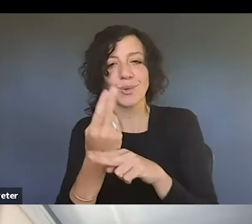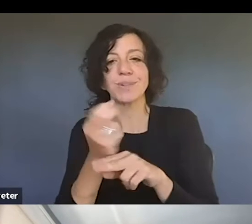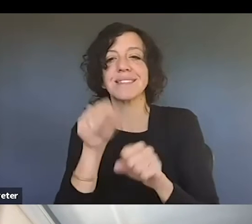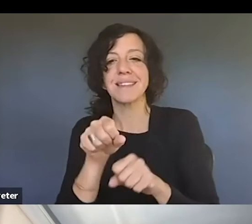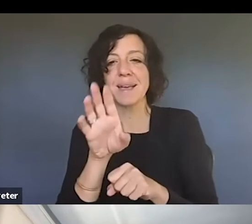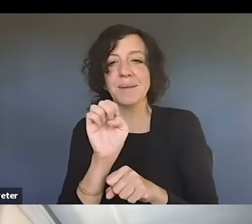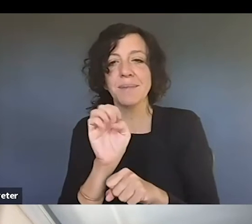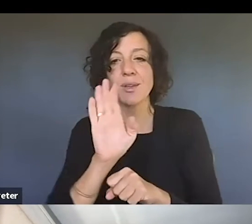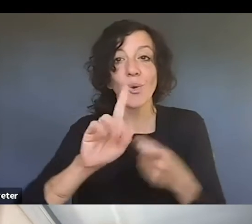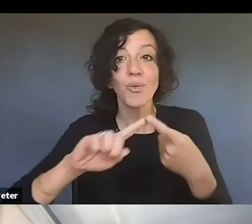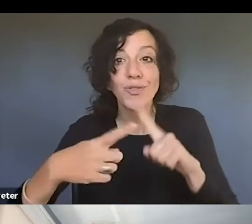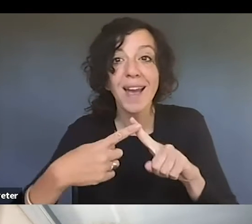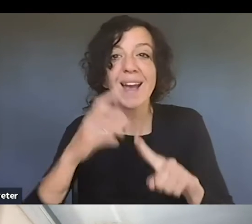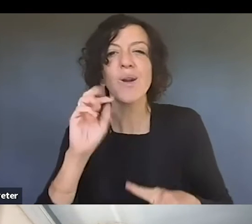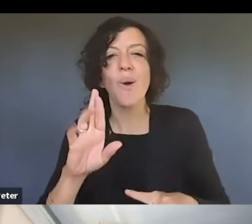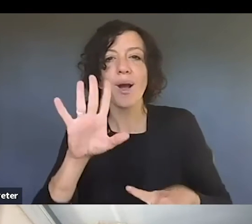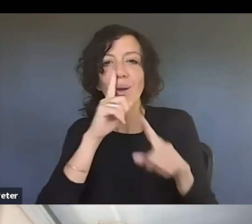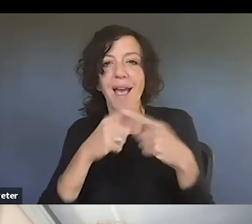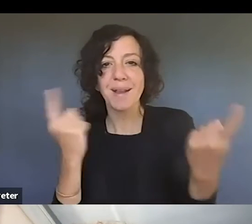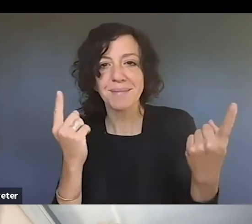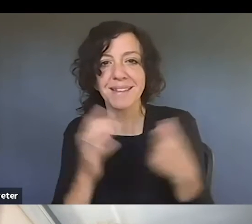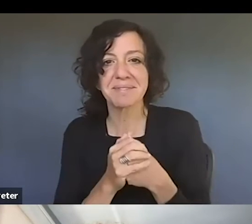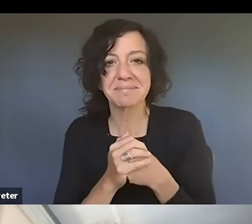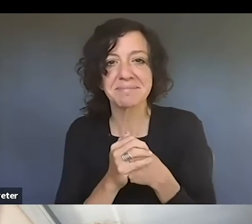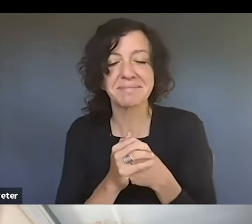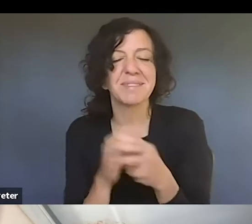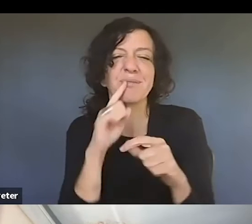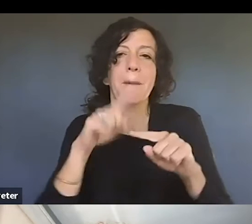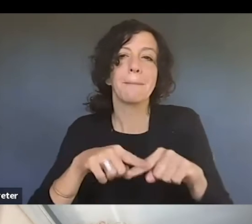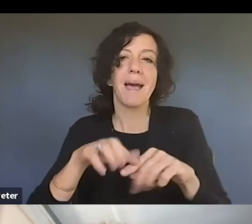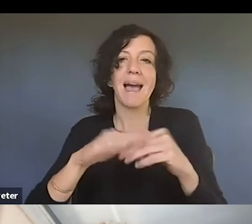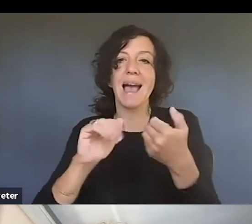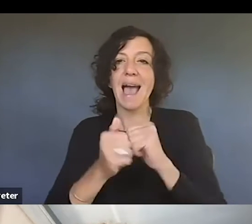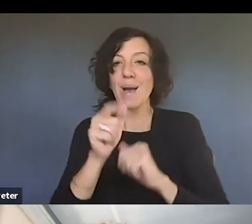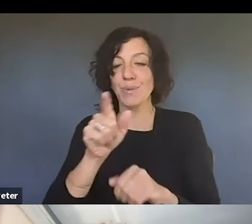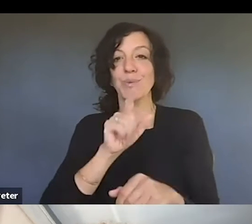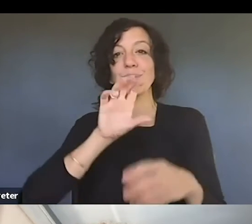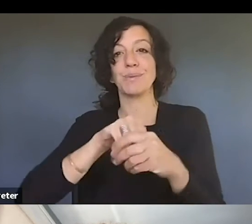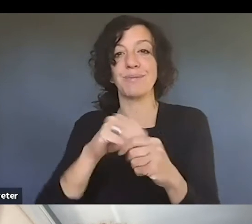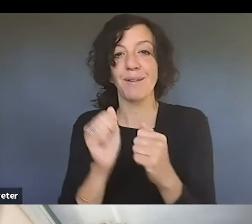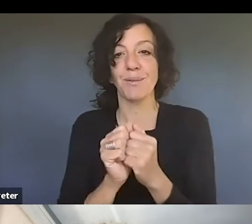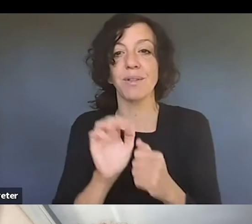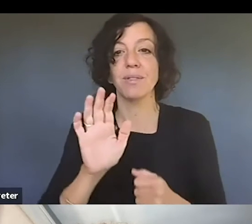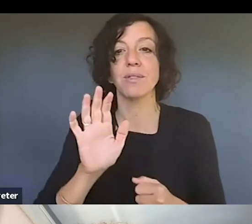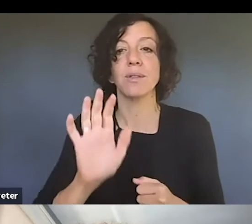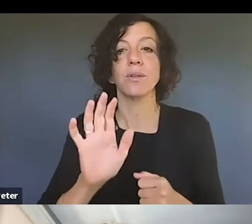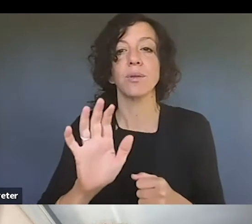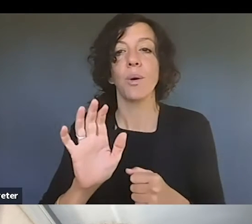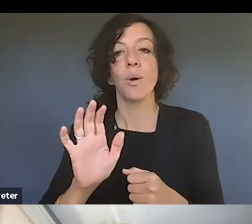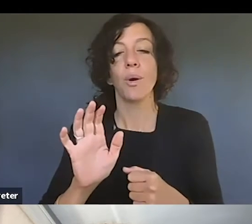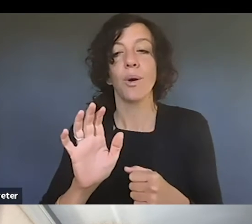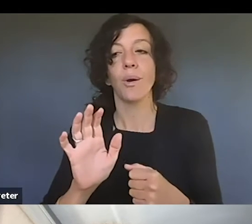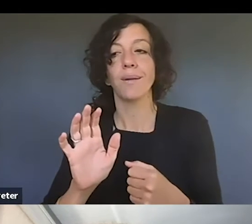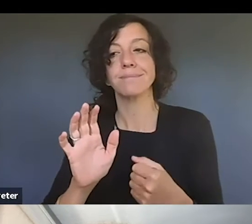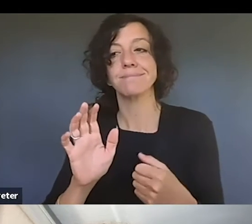frenemy, uh, depending on how you go about, uh, engaging in, uh, employing that